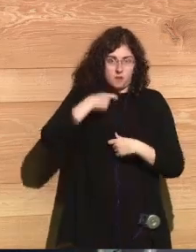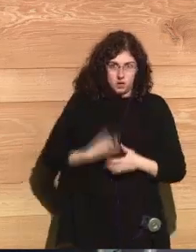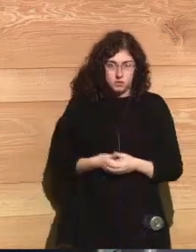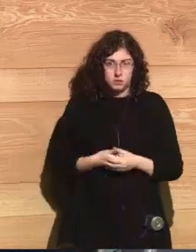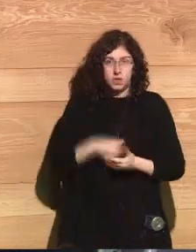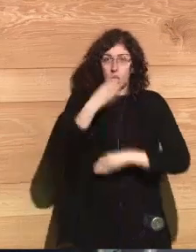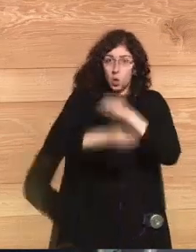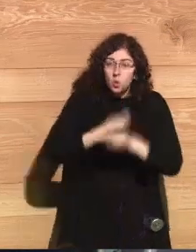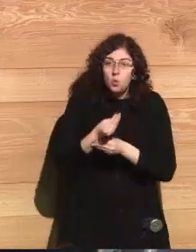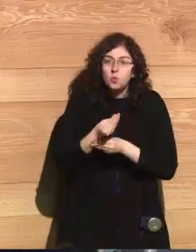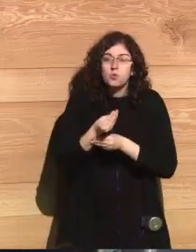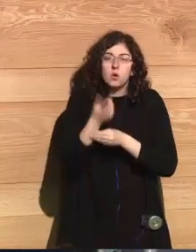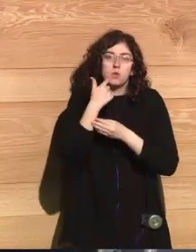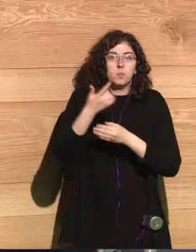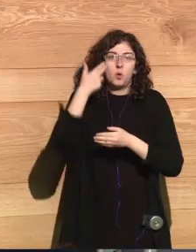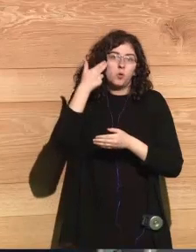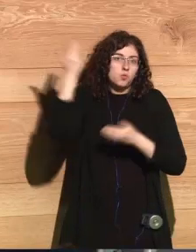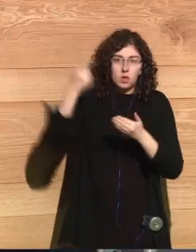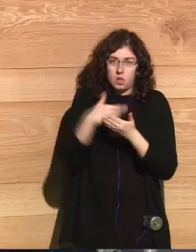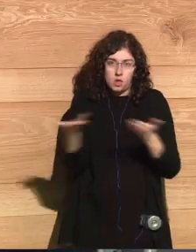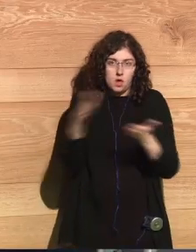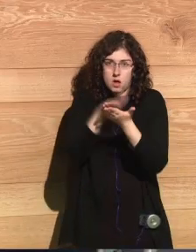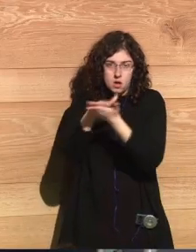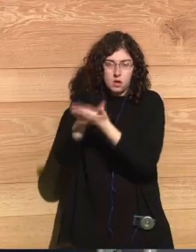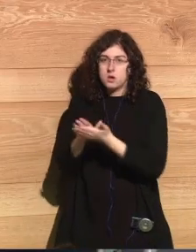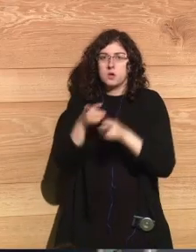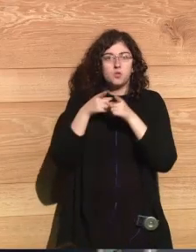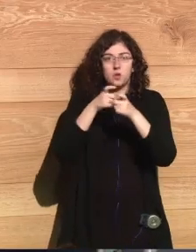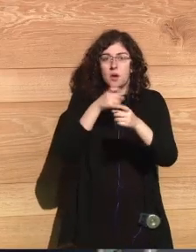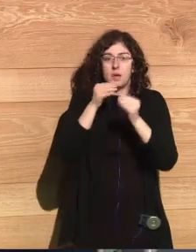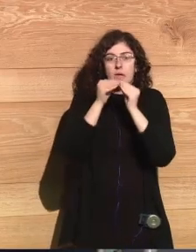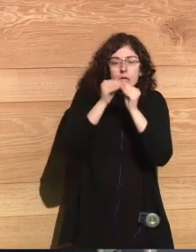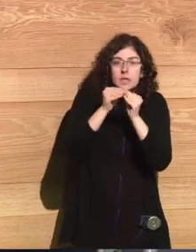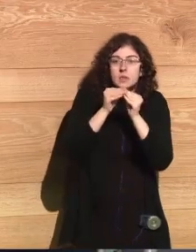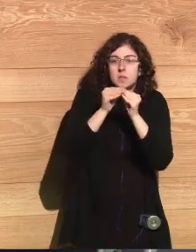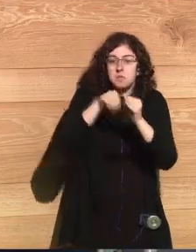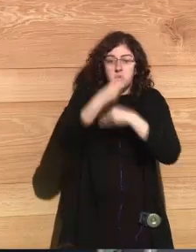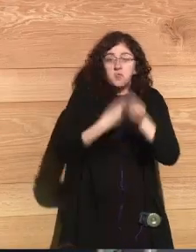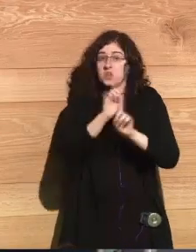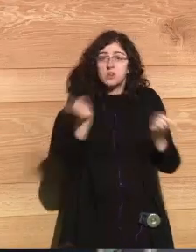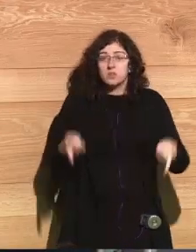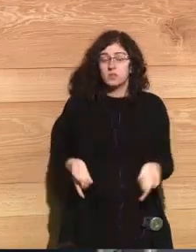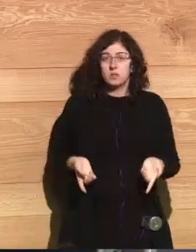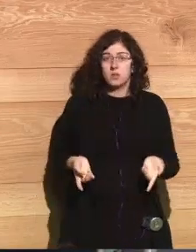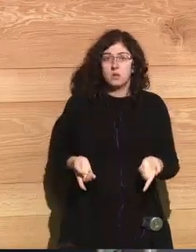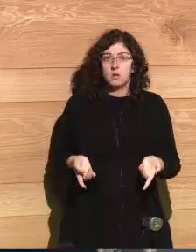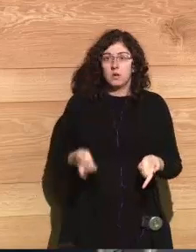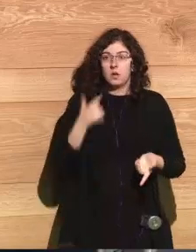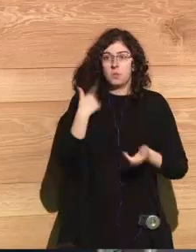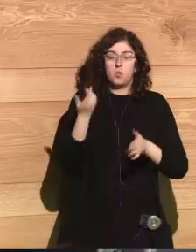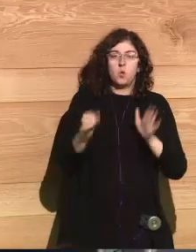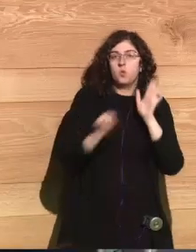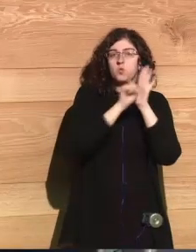used, their use is suicidal. So, those are weapons that are made not to be used